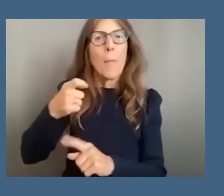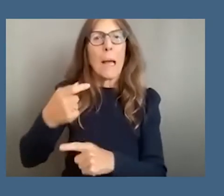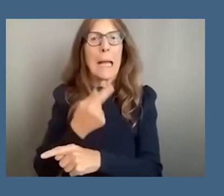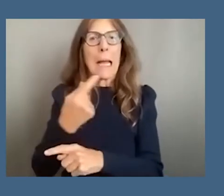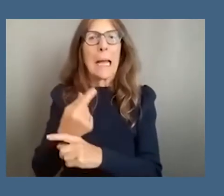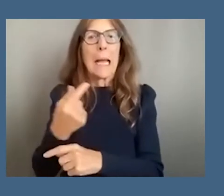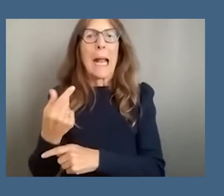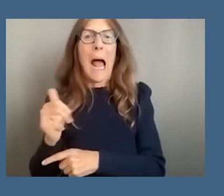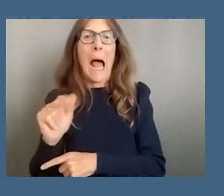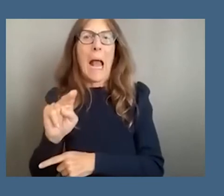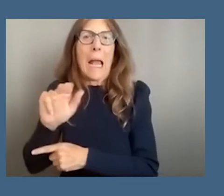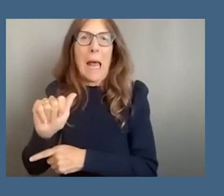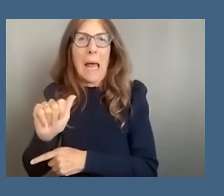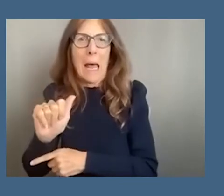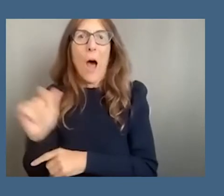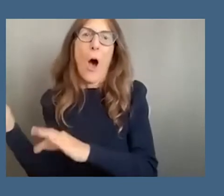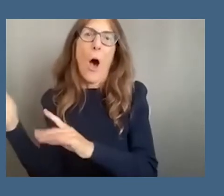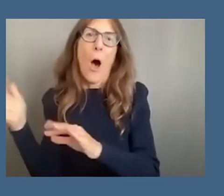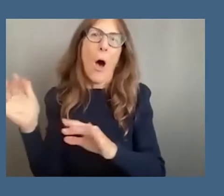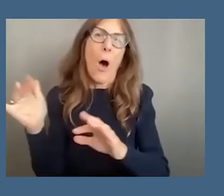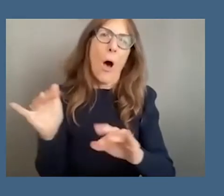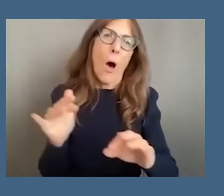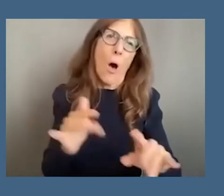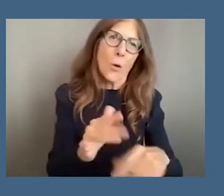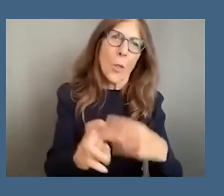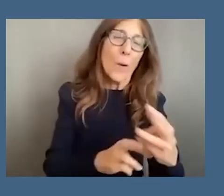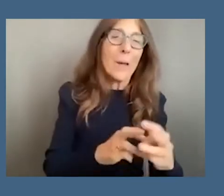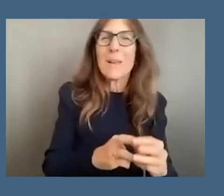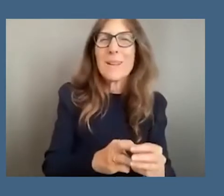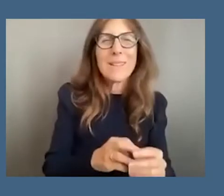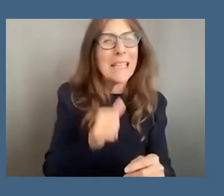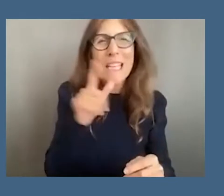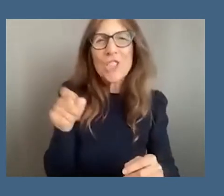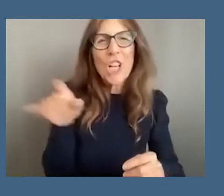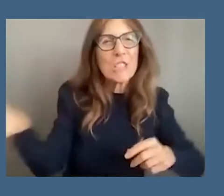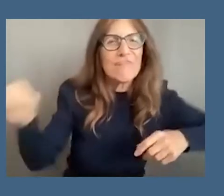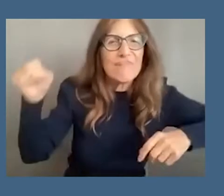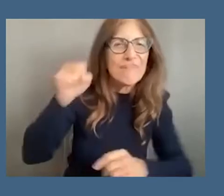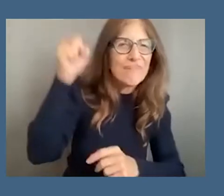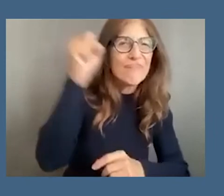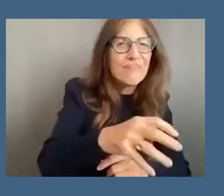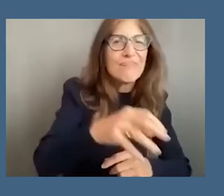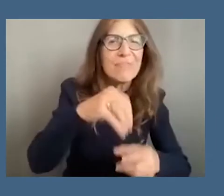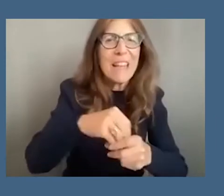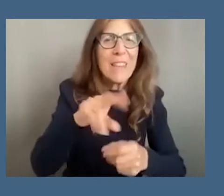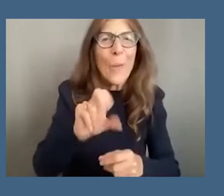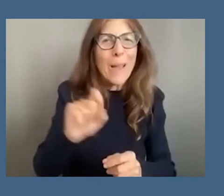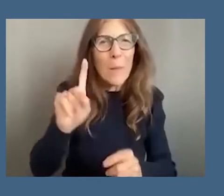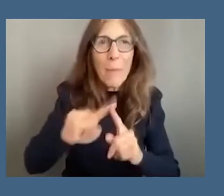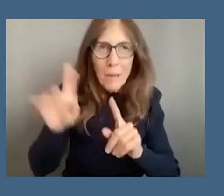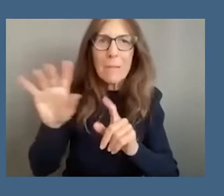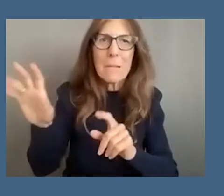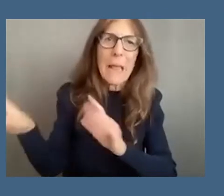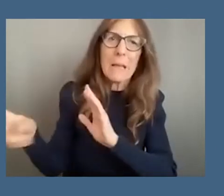all parts of the world right you know black folks weren't just kidnapped and brought straight to what became the united states but were